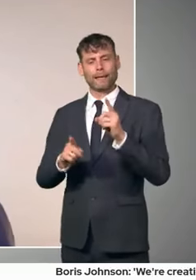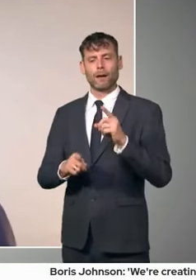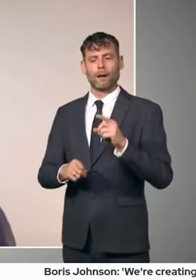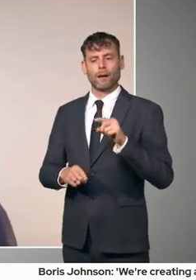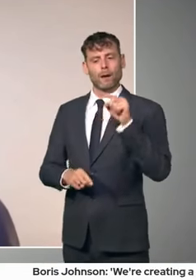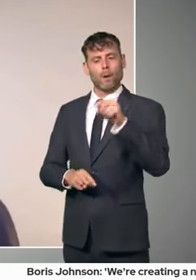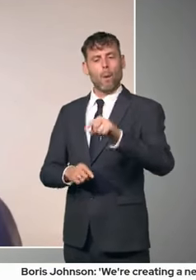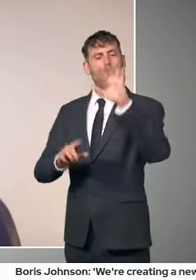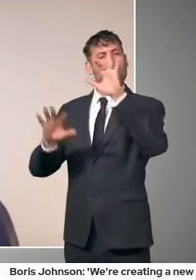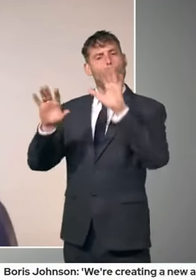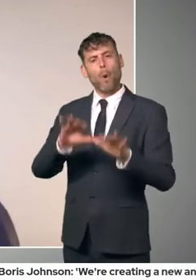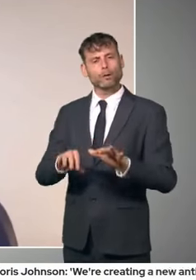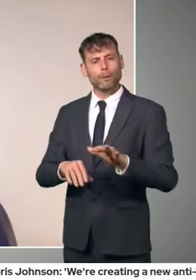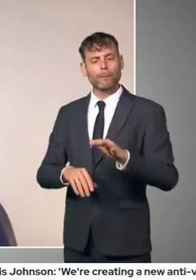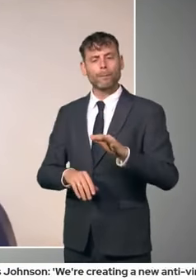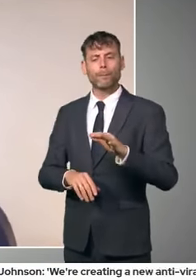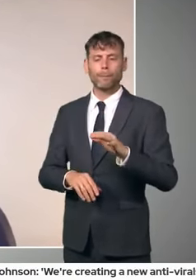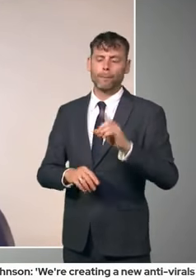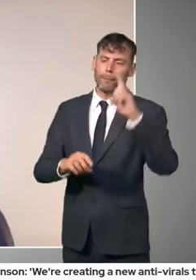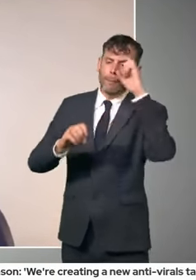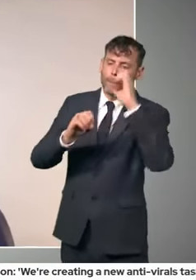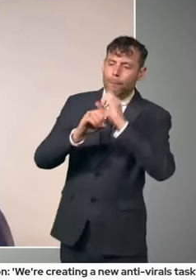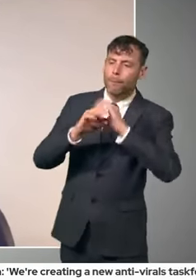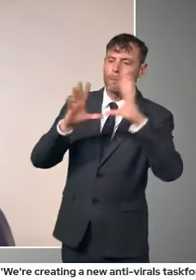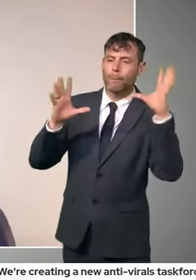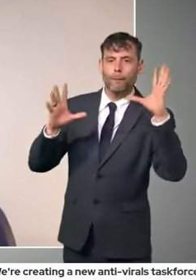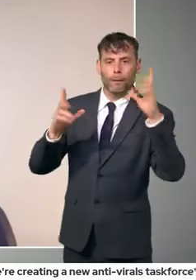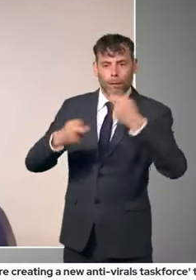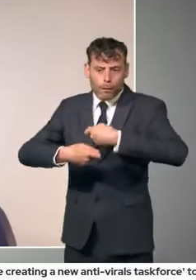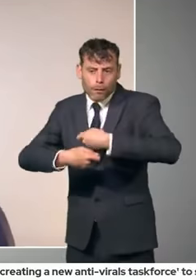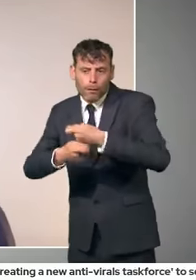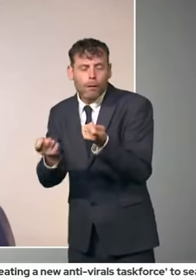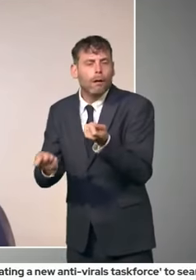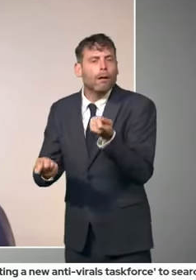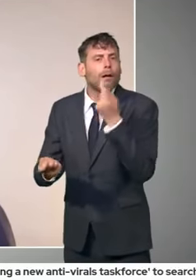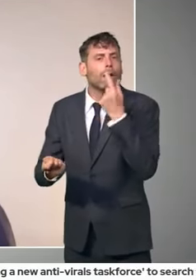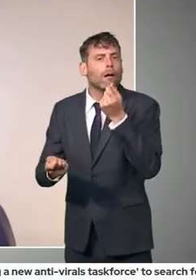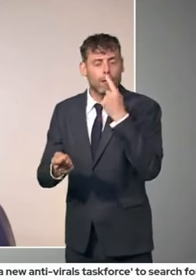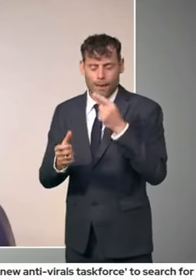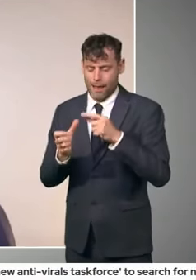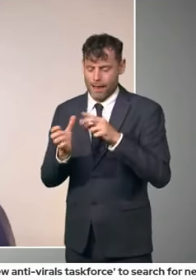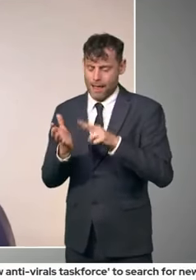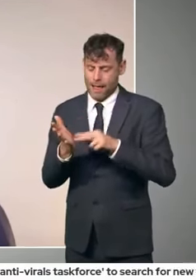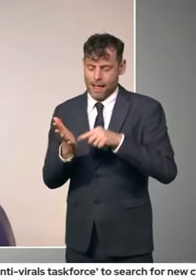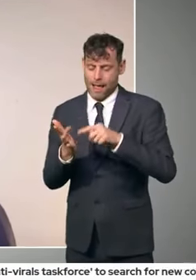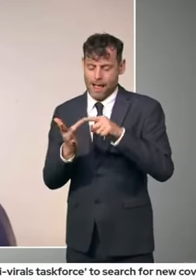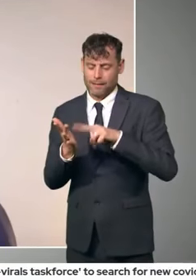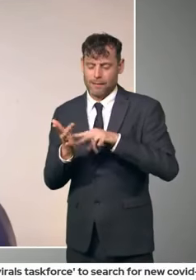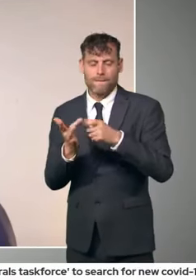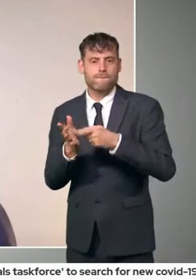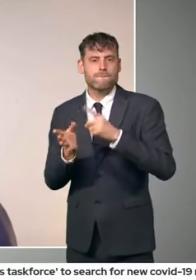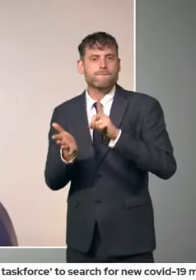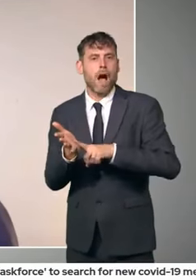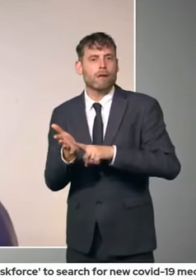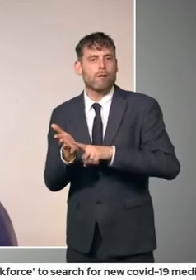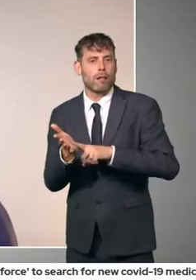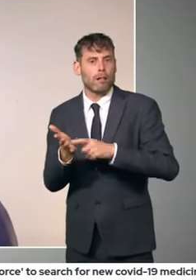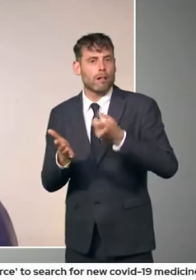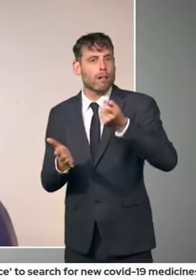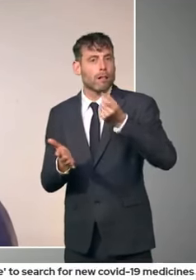treatments specifically in mind that you know will be available? And if not, isn't that a hugely ambitious target?